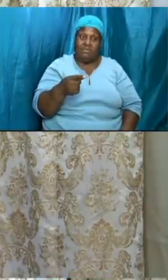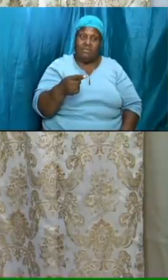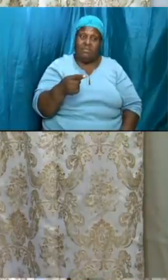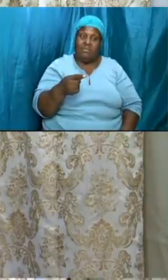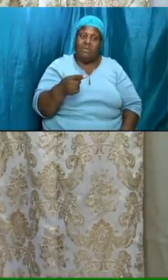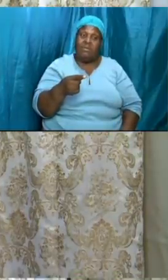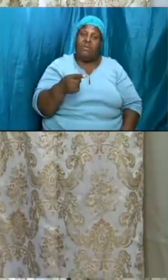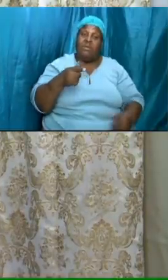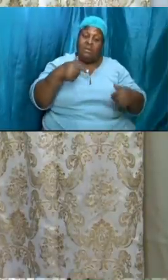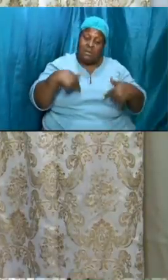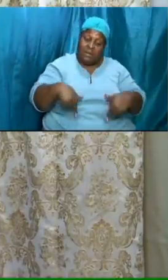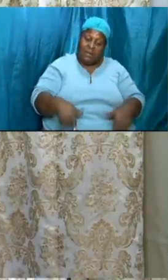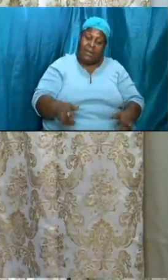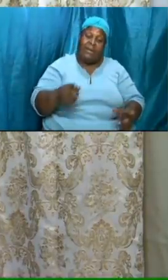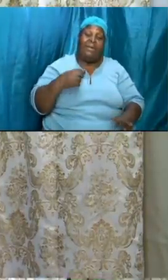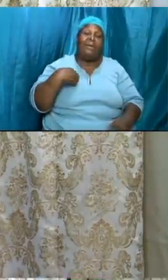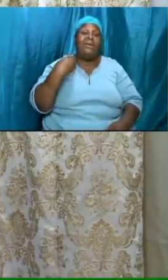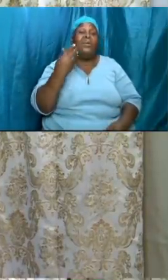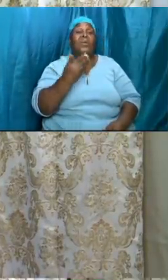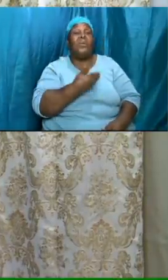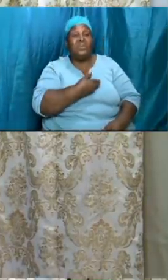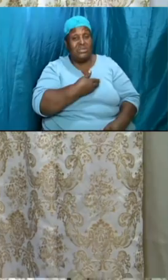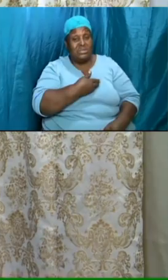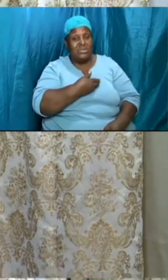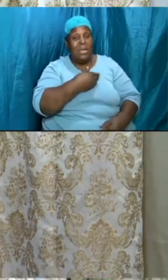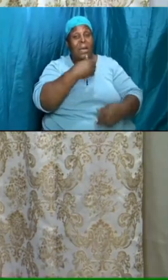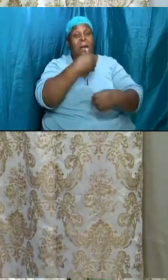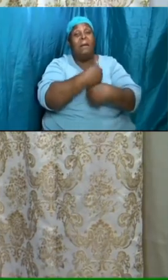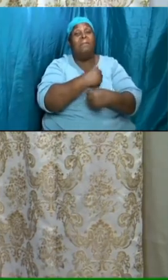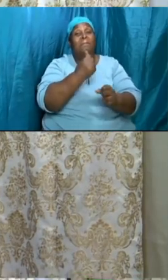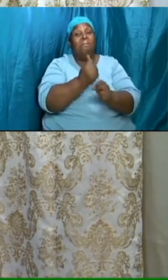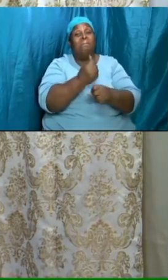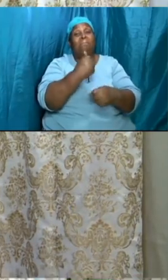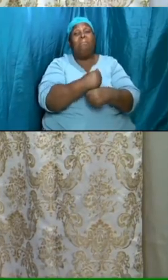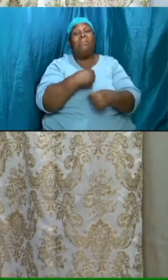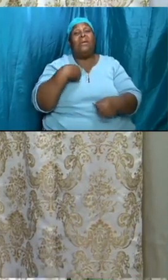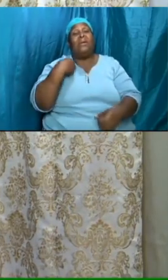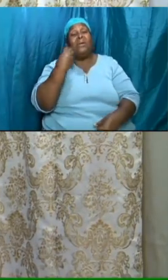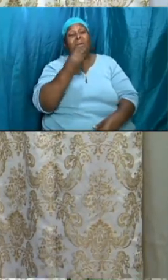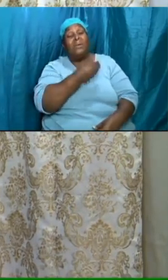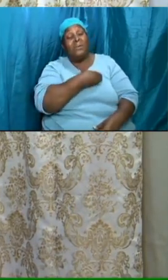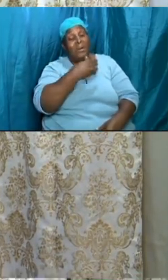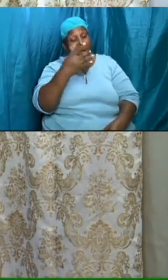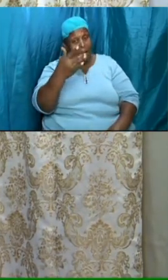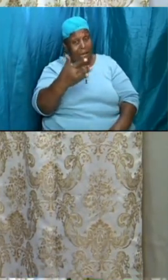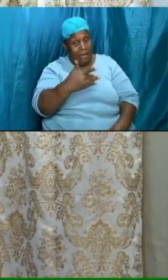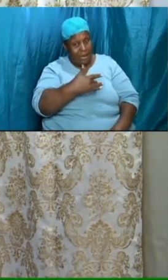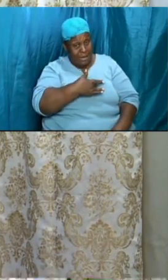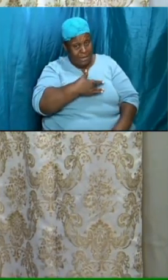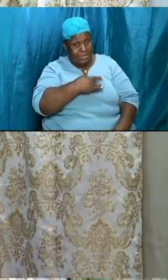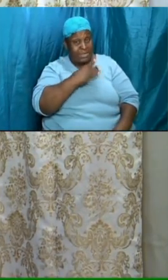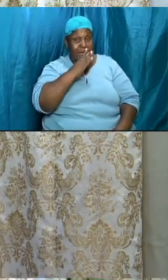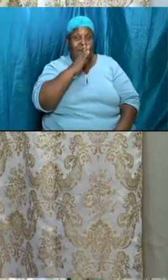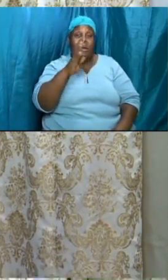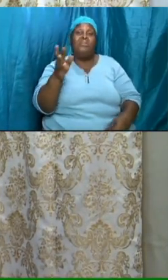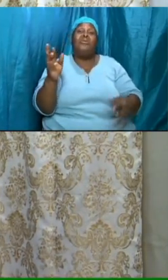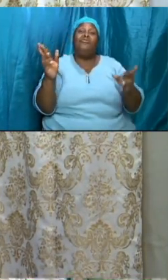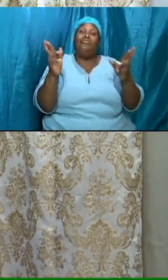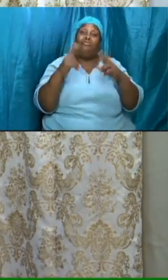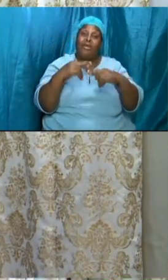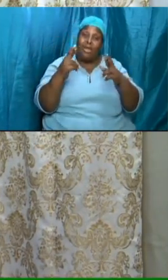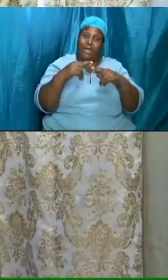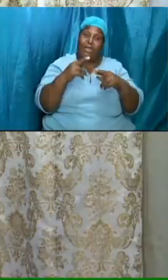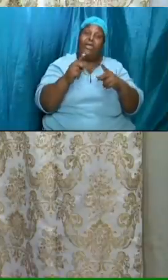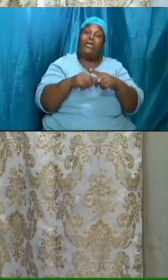let us align ourselves to the word of god i'm going to be closing shortly